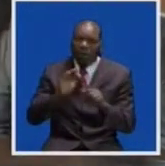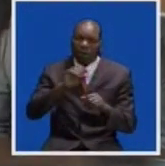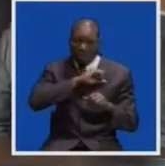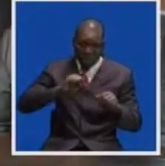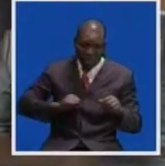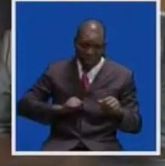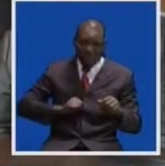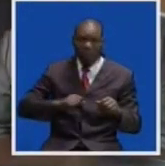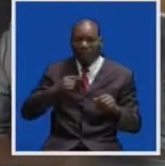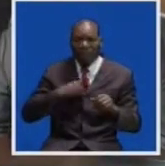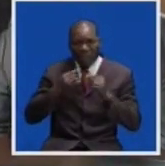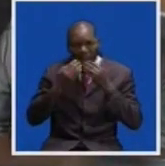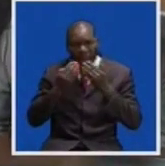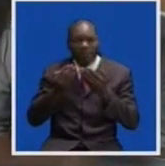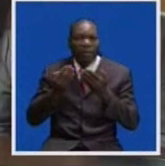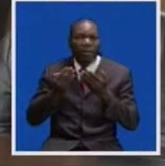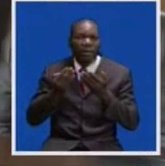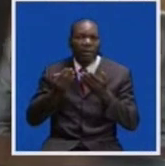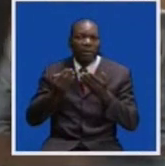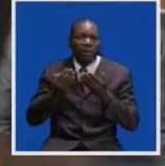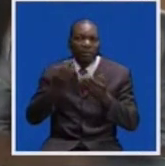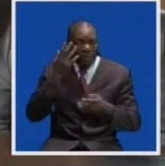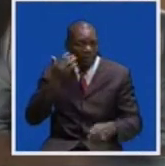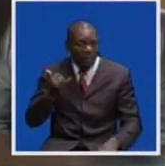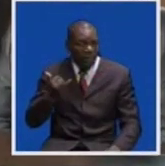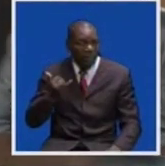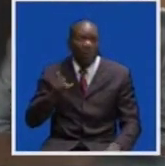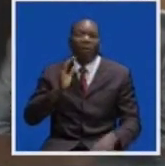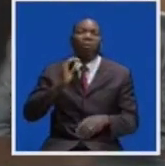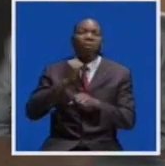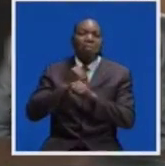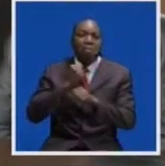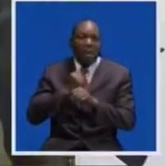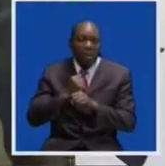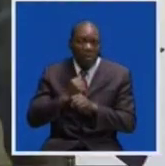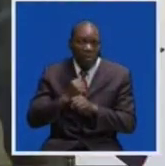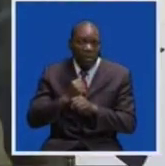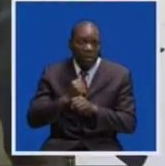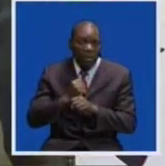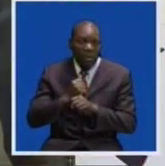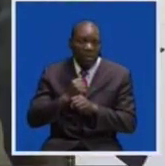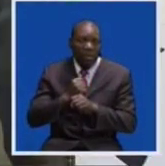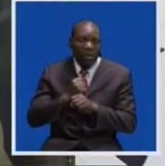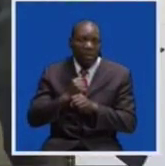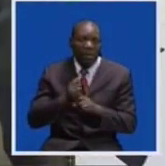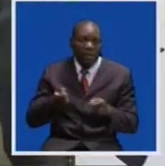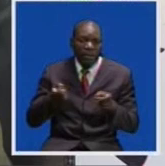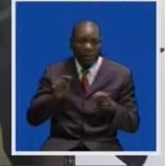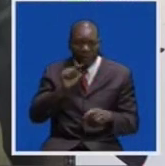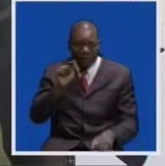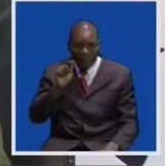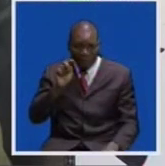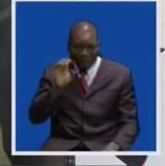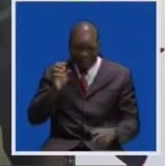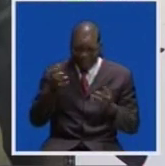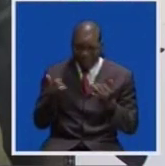for the job we are doing. You know, when we look at ZNBC now,